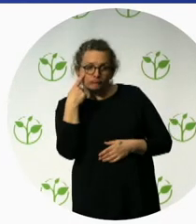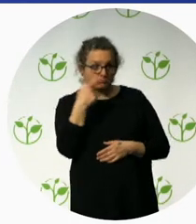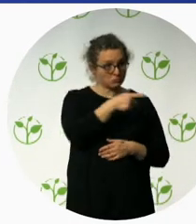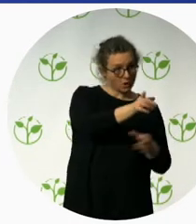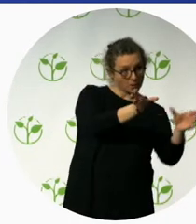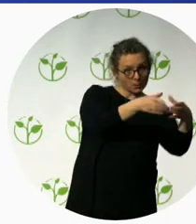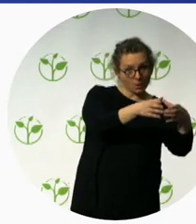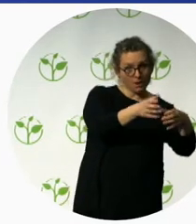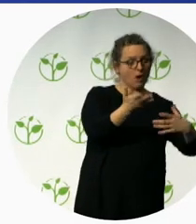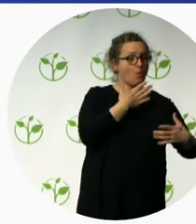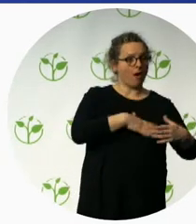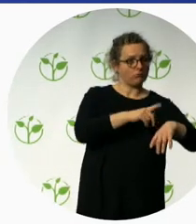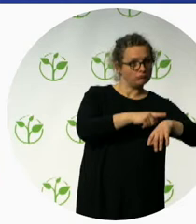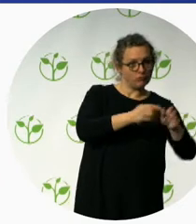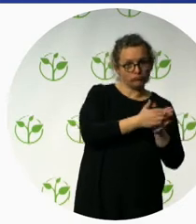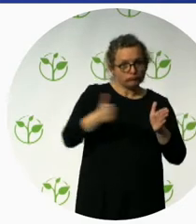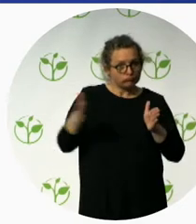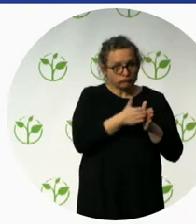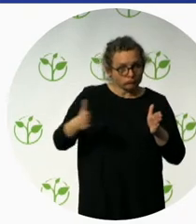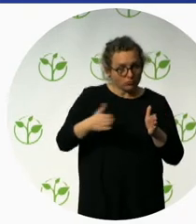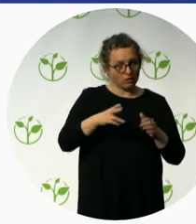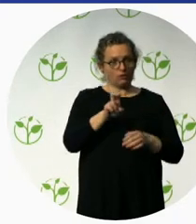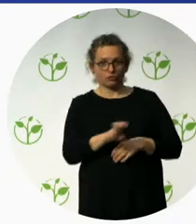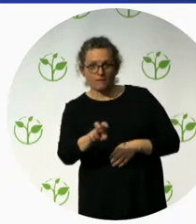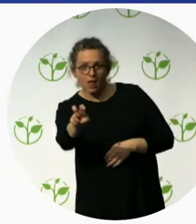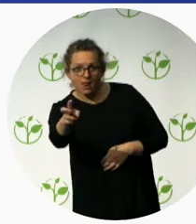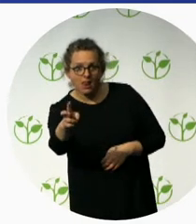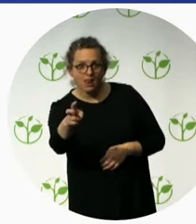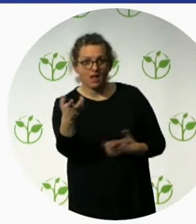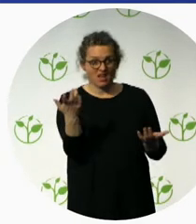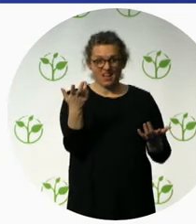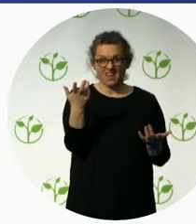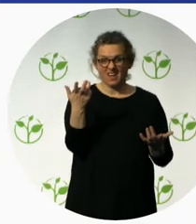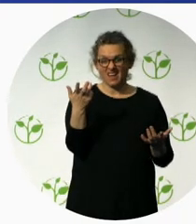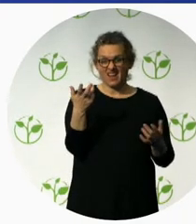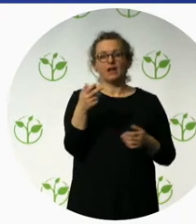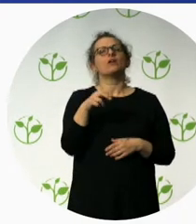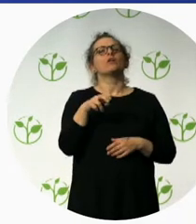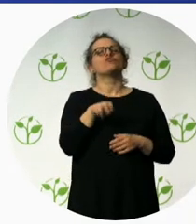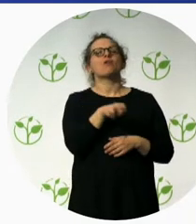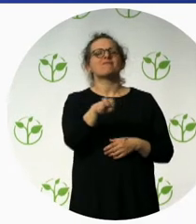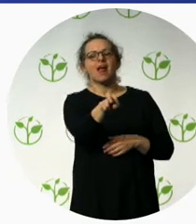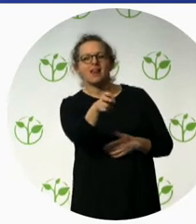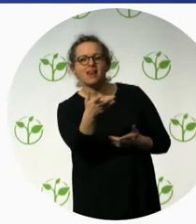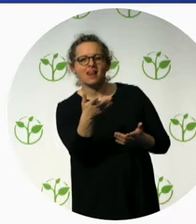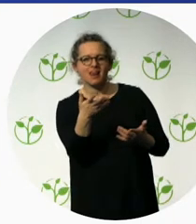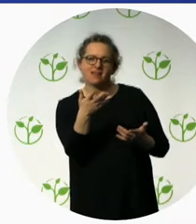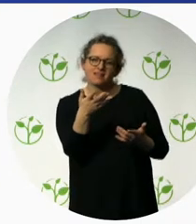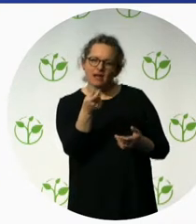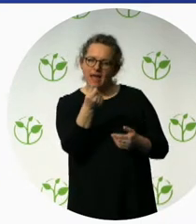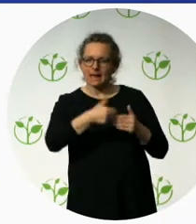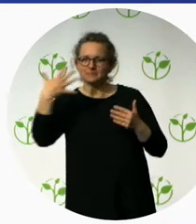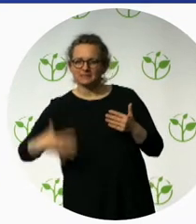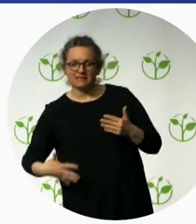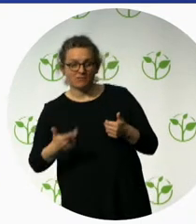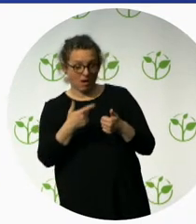places we need a lot of helpers. So, if we have bigger groups, we will be able to cut the costs and be able